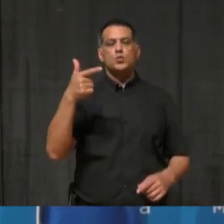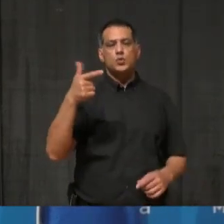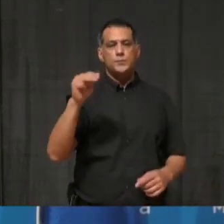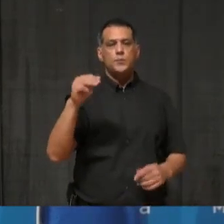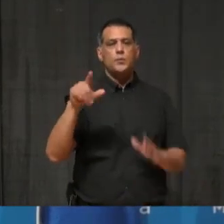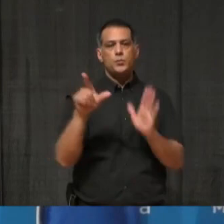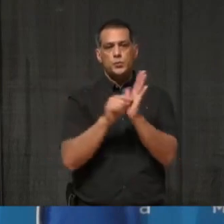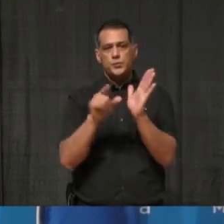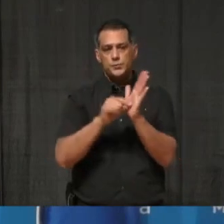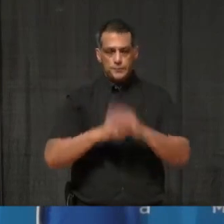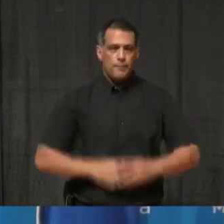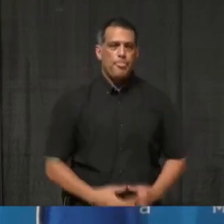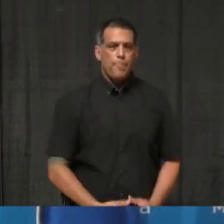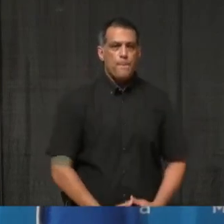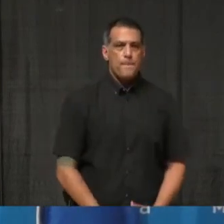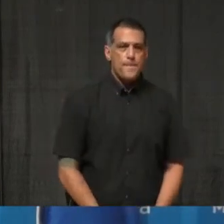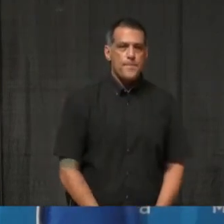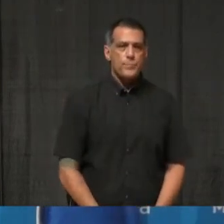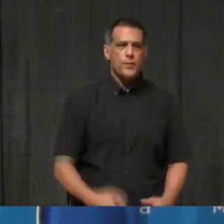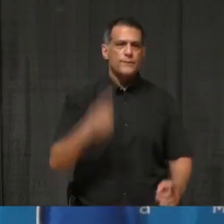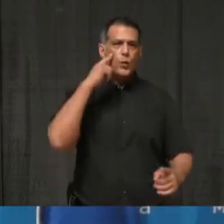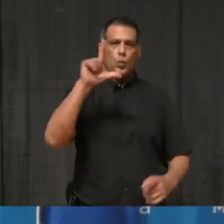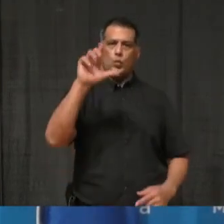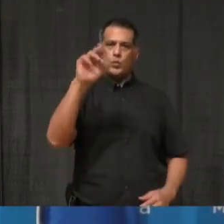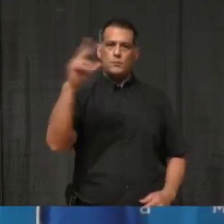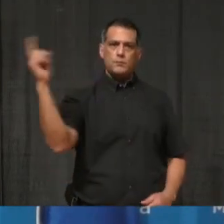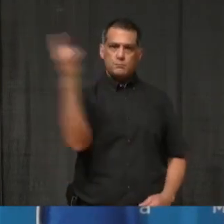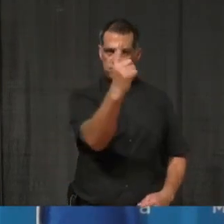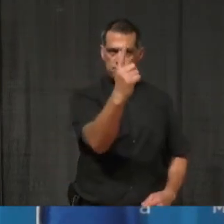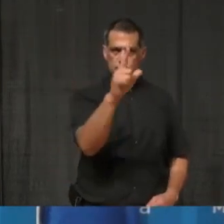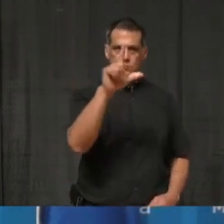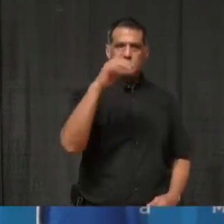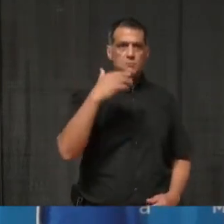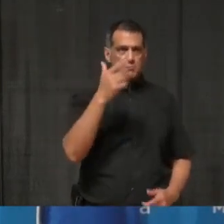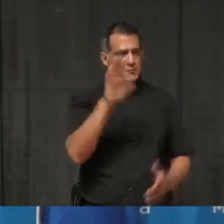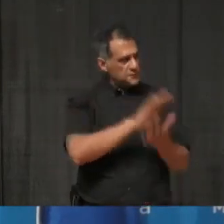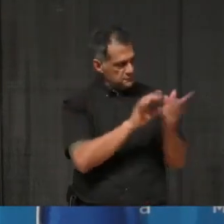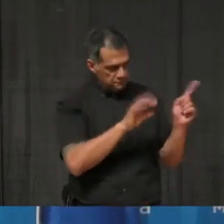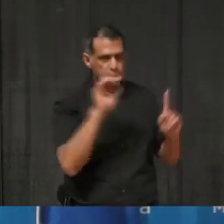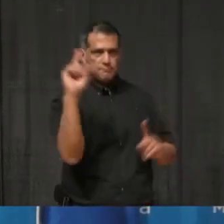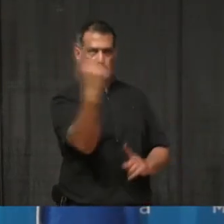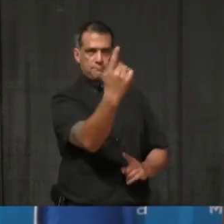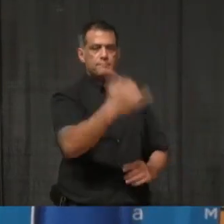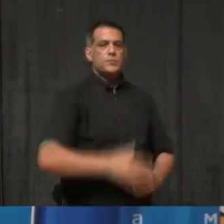Thanks. I actually had a question for Dr. Lowe. Oh, no problem. I'll ask him to come up. Thank you, Kelly. Okay. Thank you.